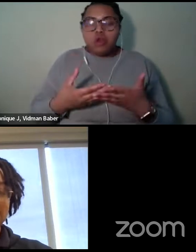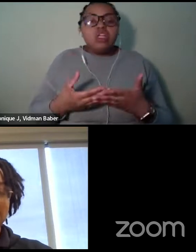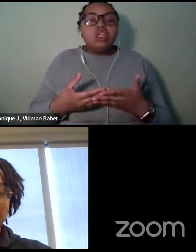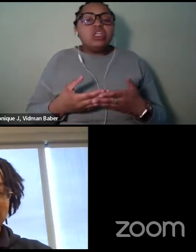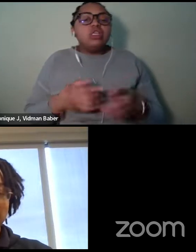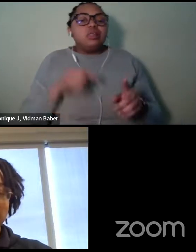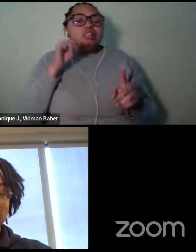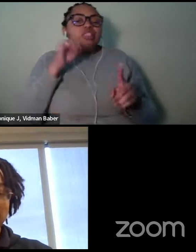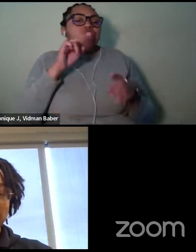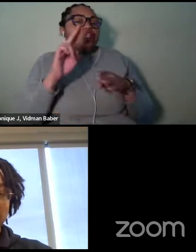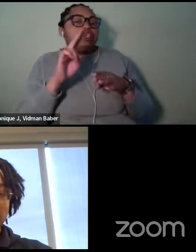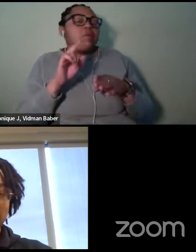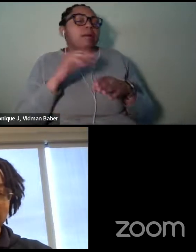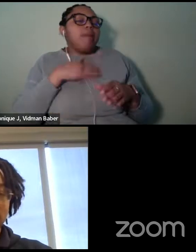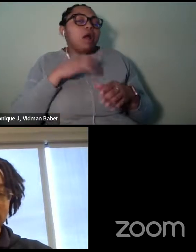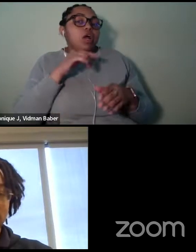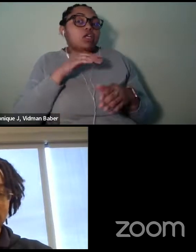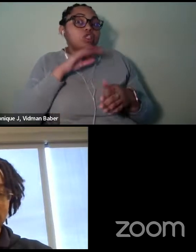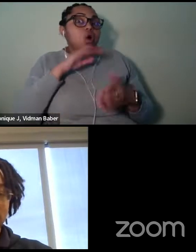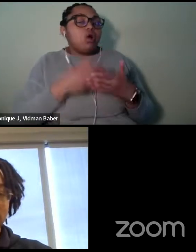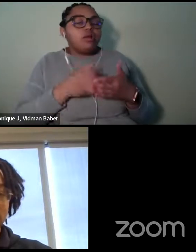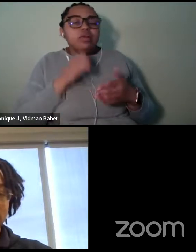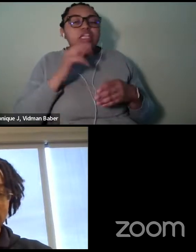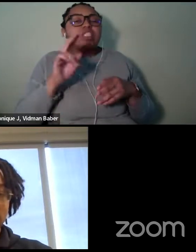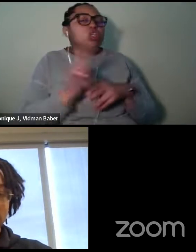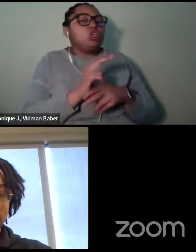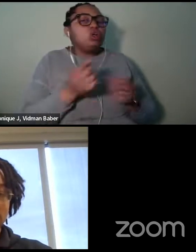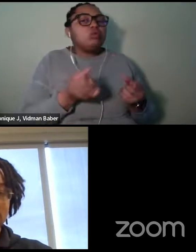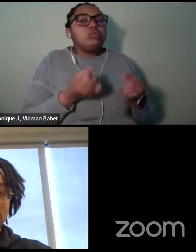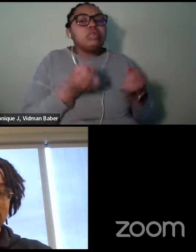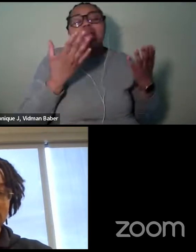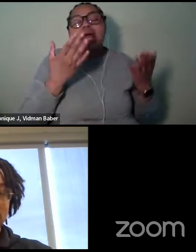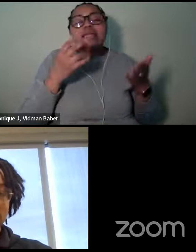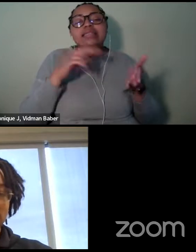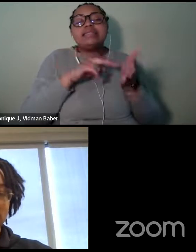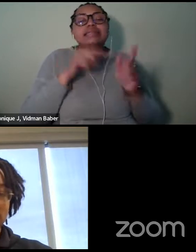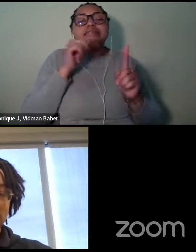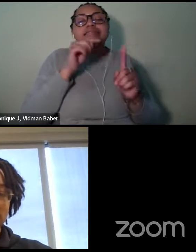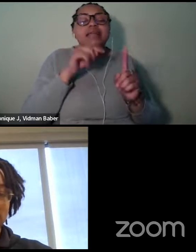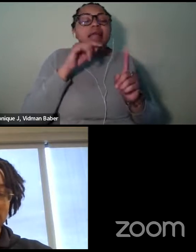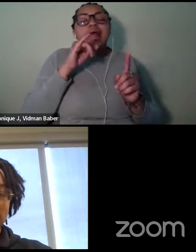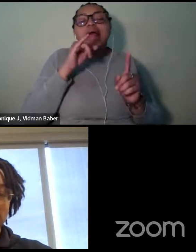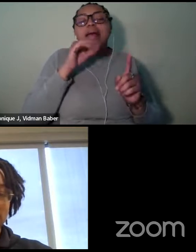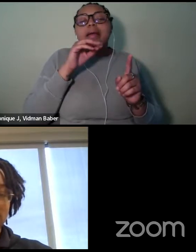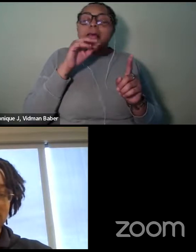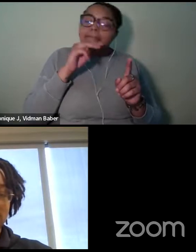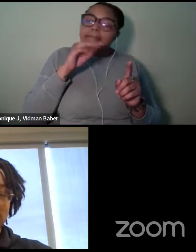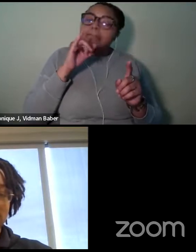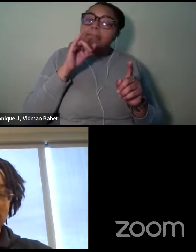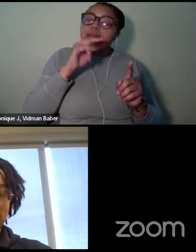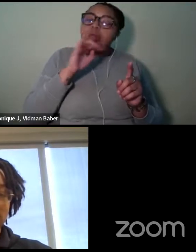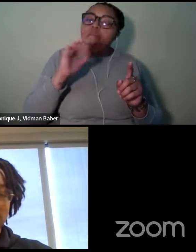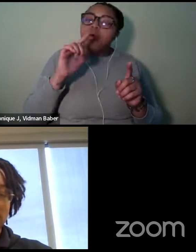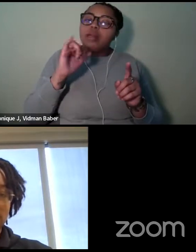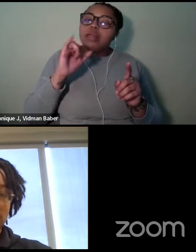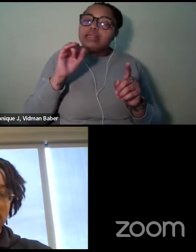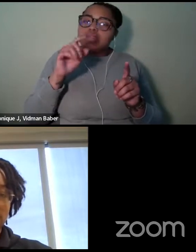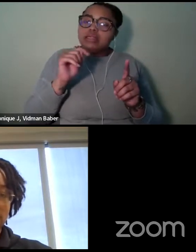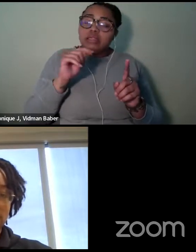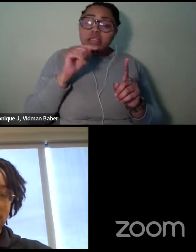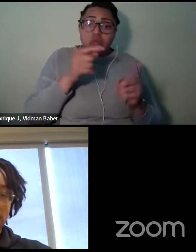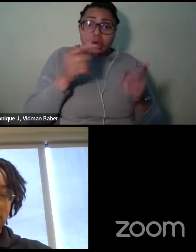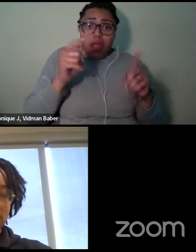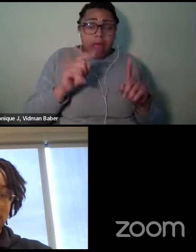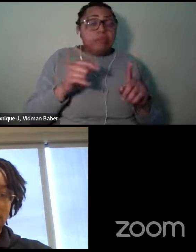And so, even though, you know, the girls get bombarded with gifts, a lot of stuff that they don't